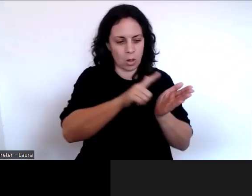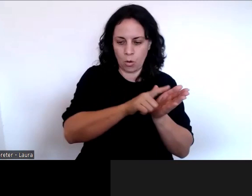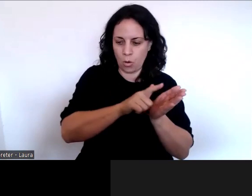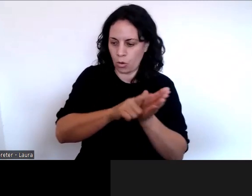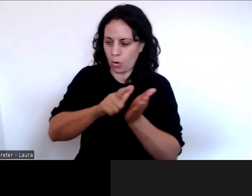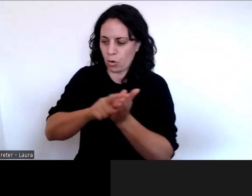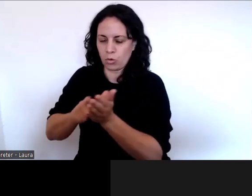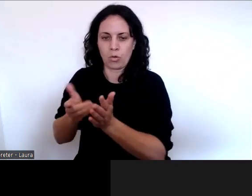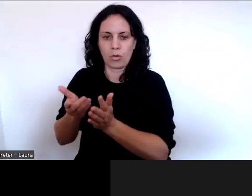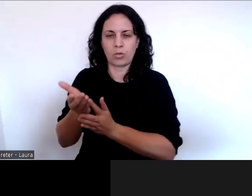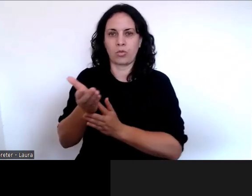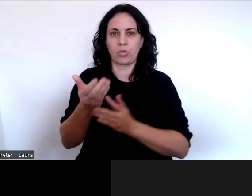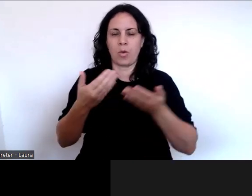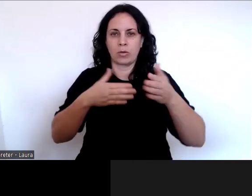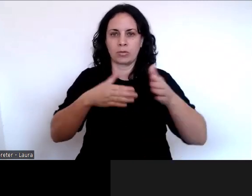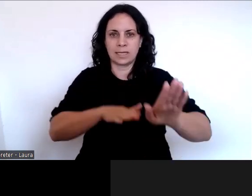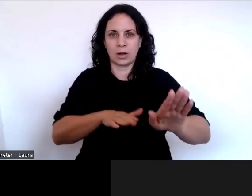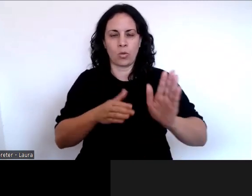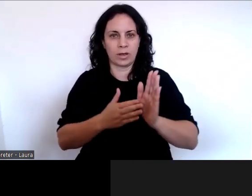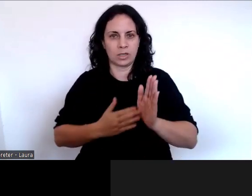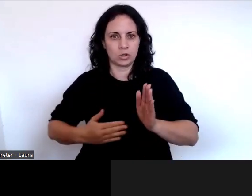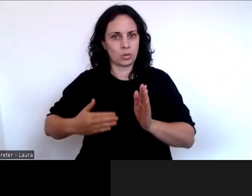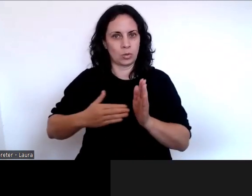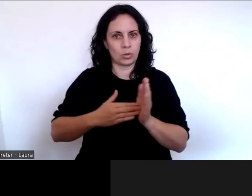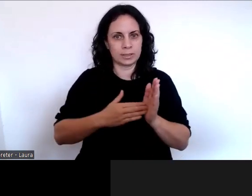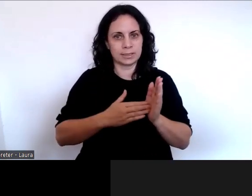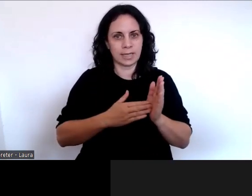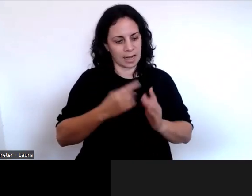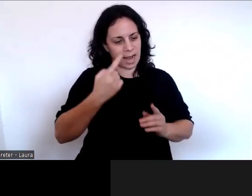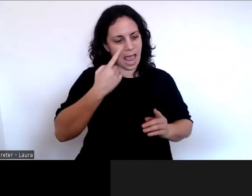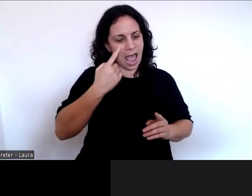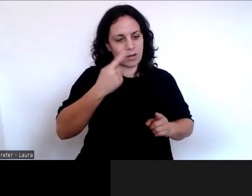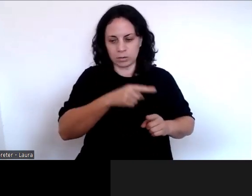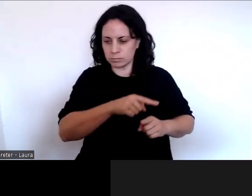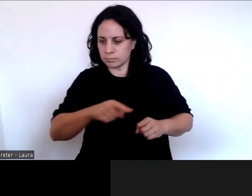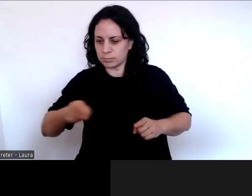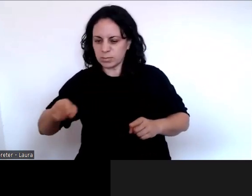New Zealand to see which of those need to be updated or changed.